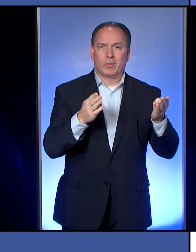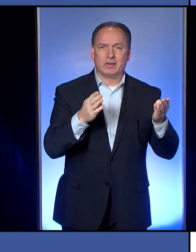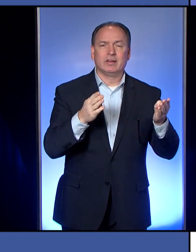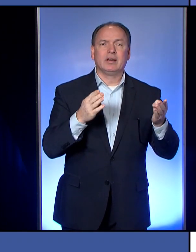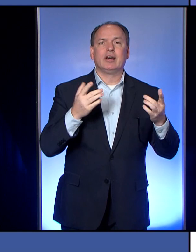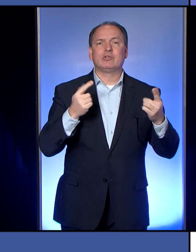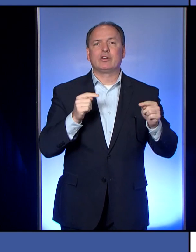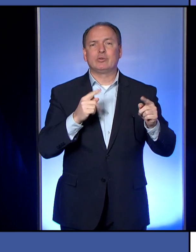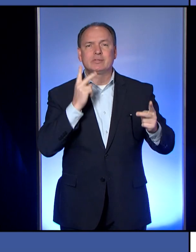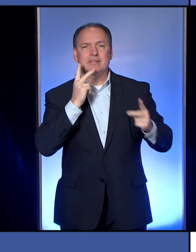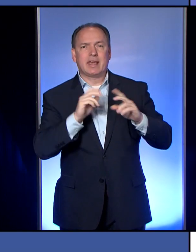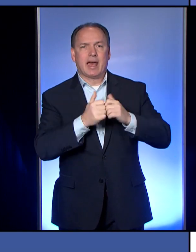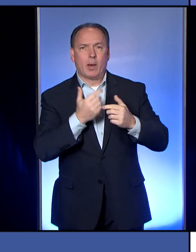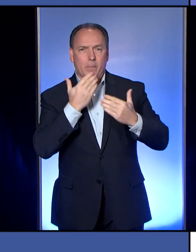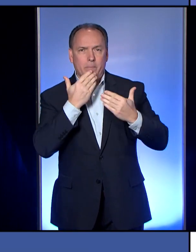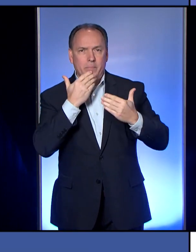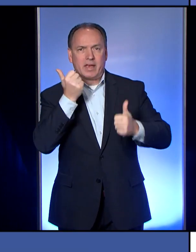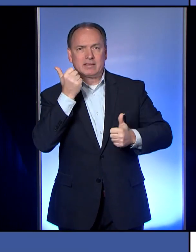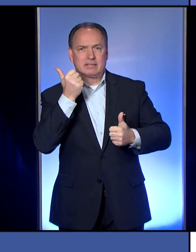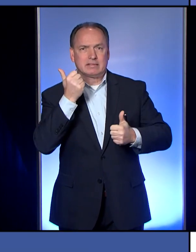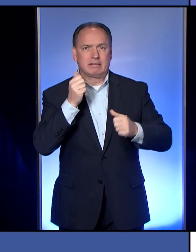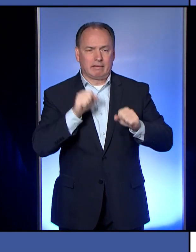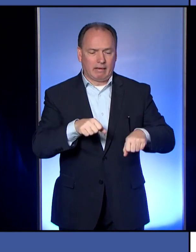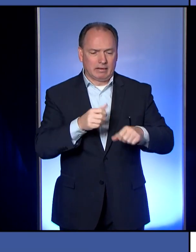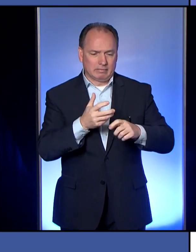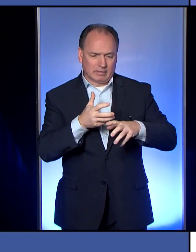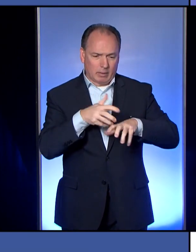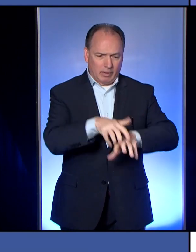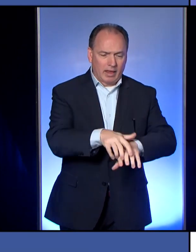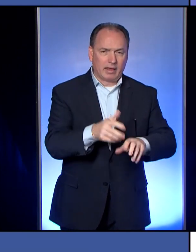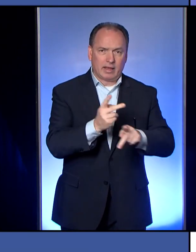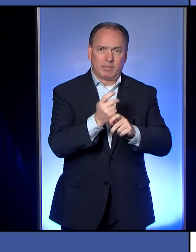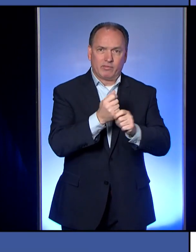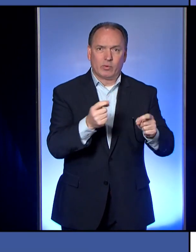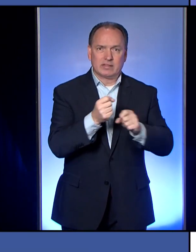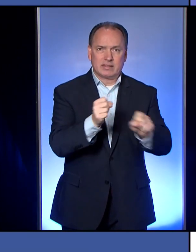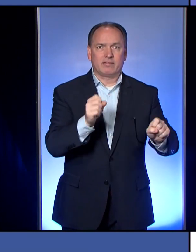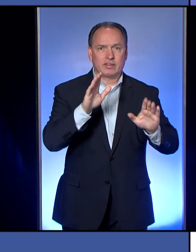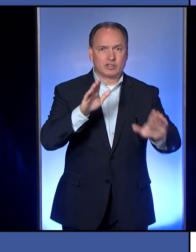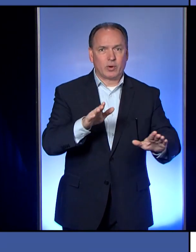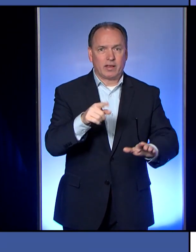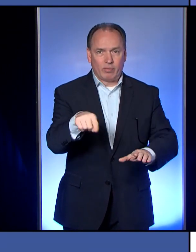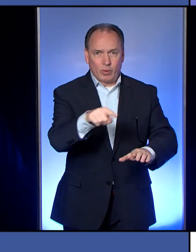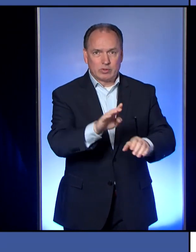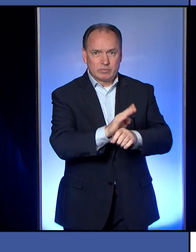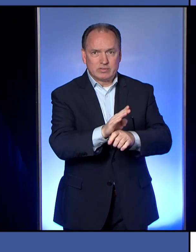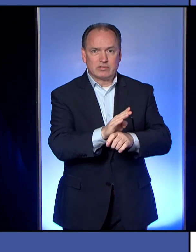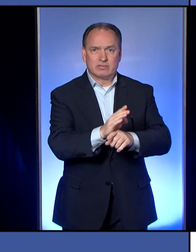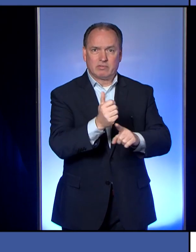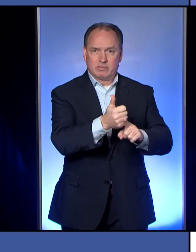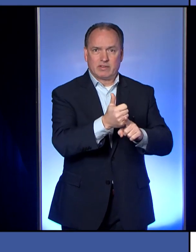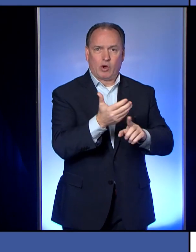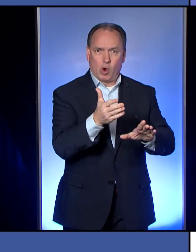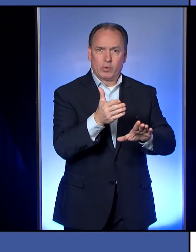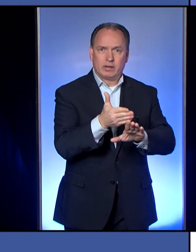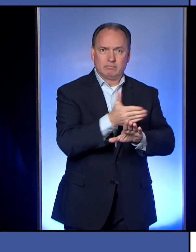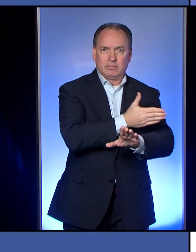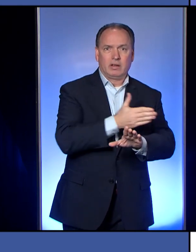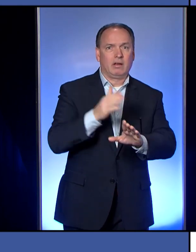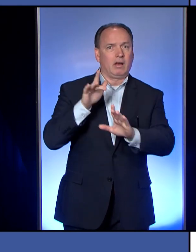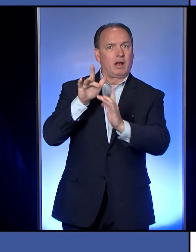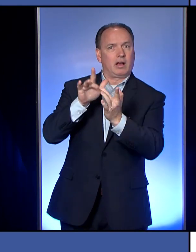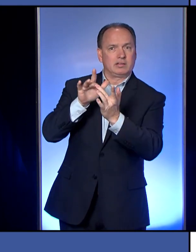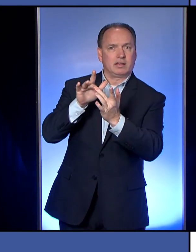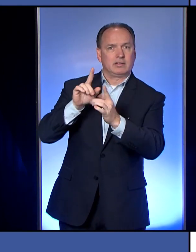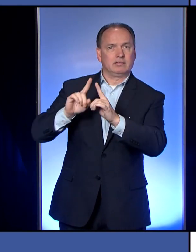how they can best comply and keep everyone safe. So that's great that those businesses are being proactive and contacting the